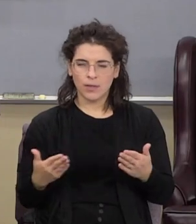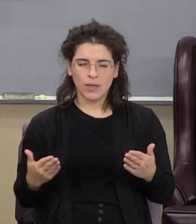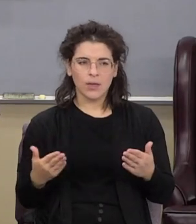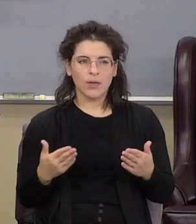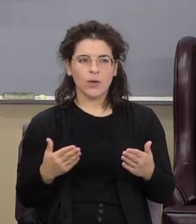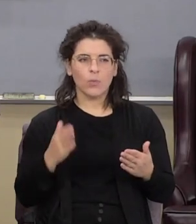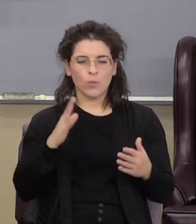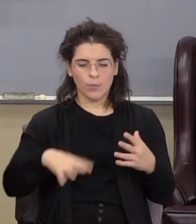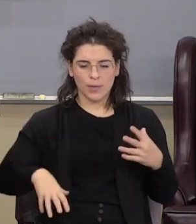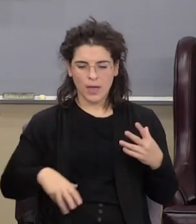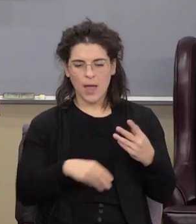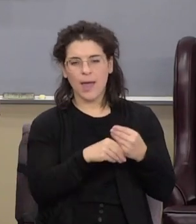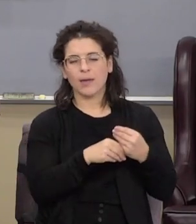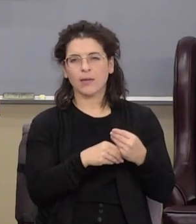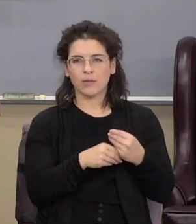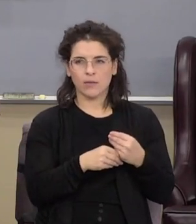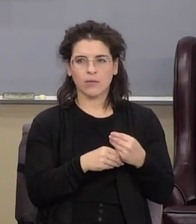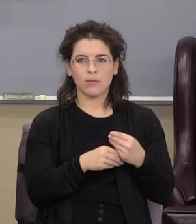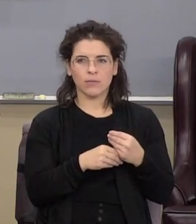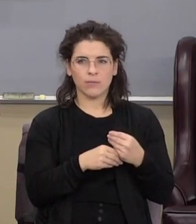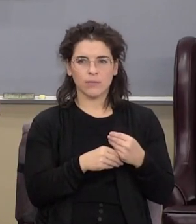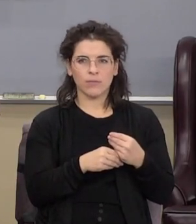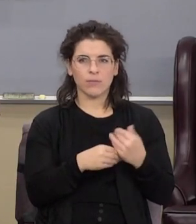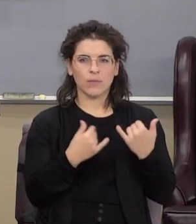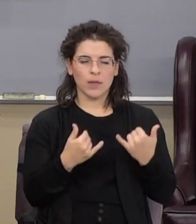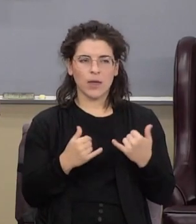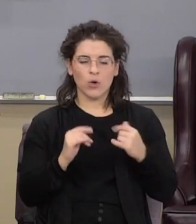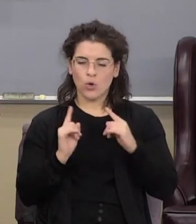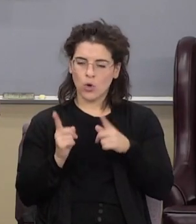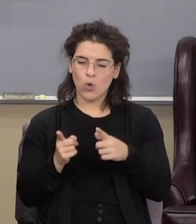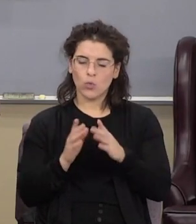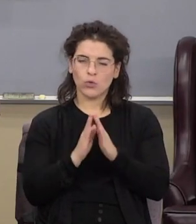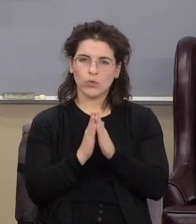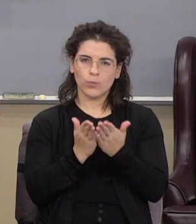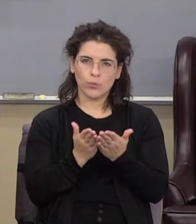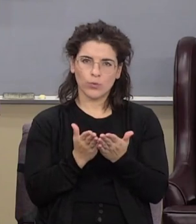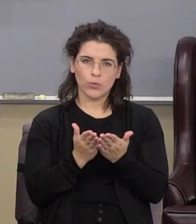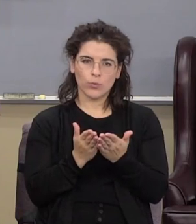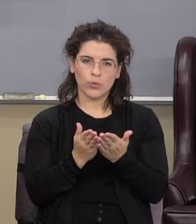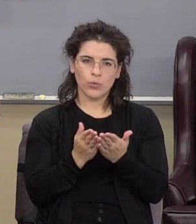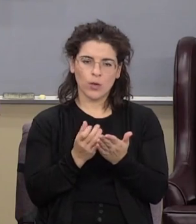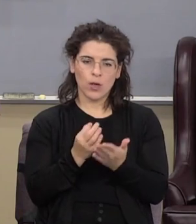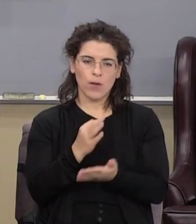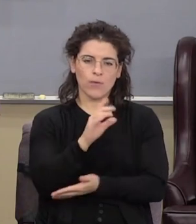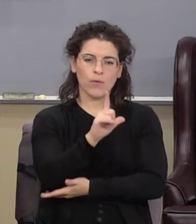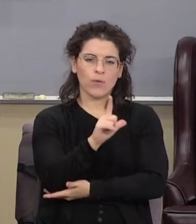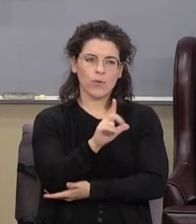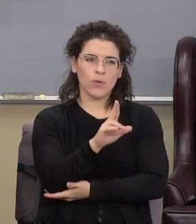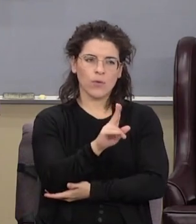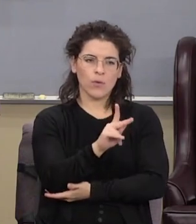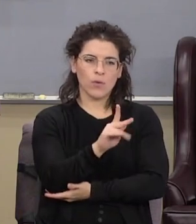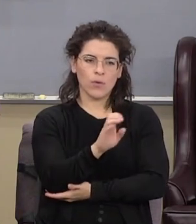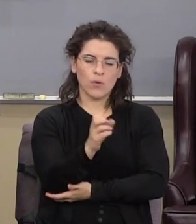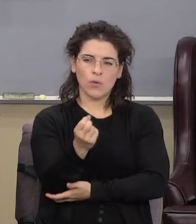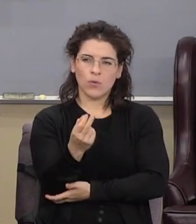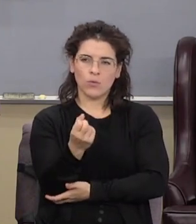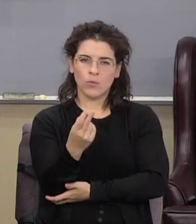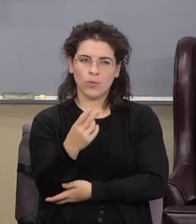will be added to you now come with me if you will to the book of Luke chapter 12